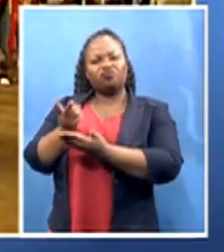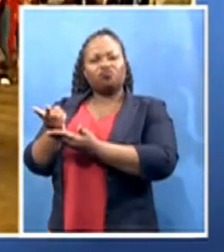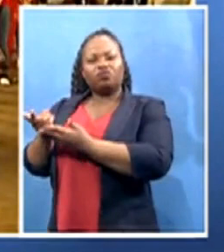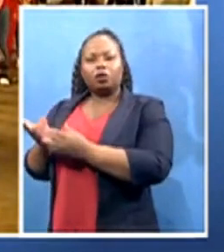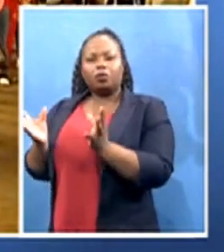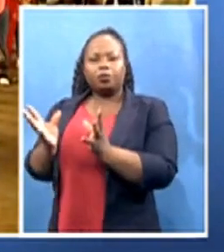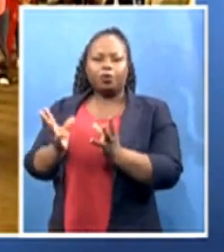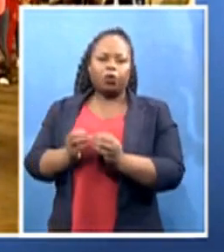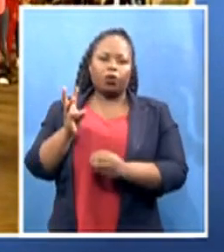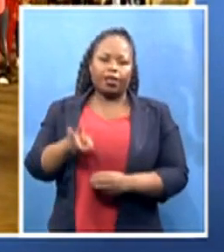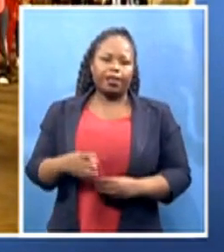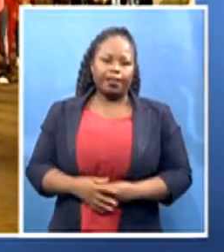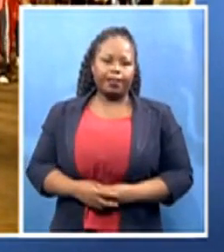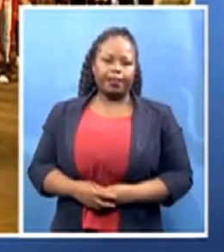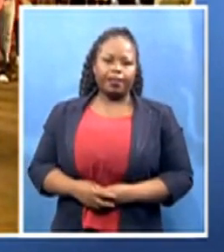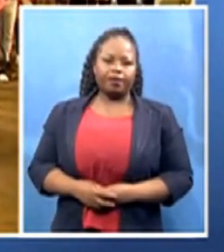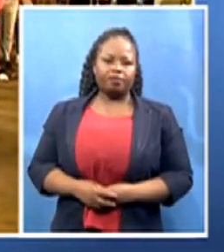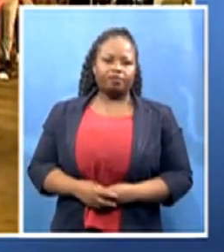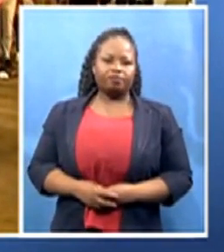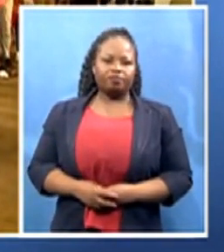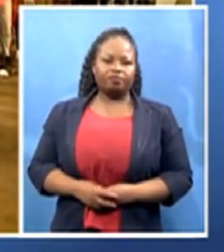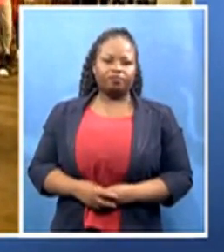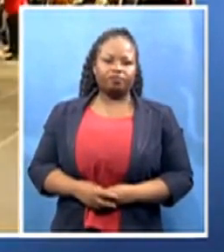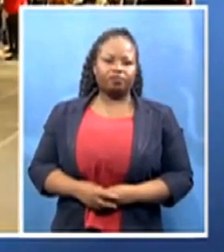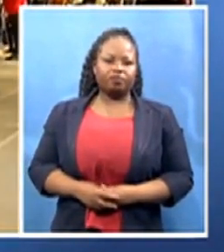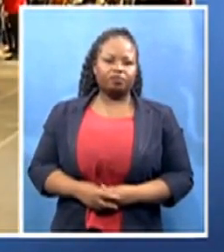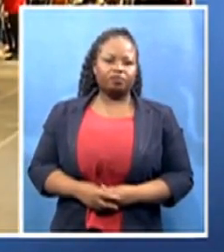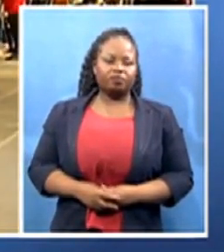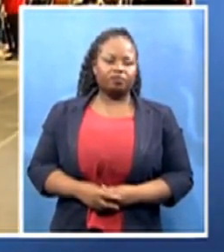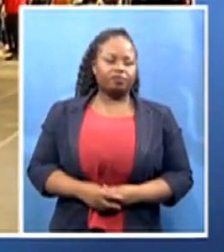How long then does it take to have immunity after vaccination?